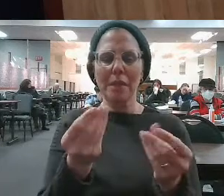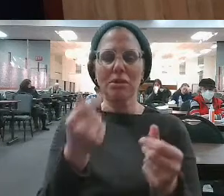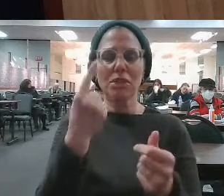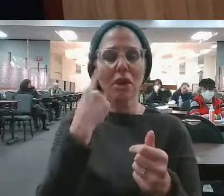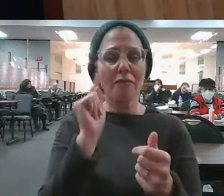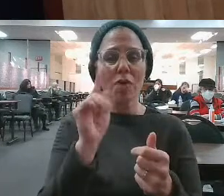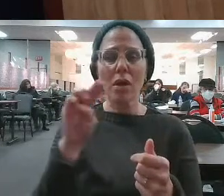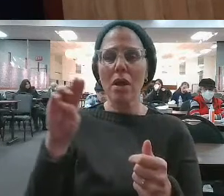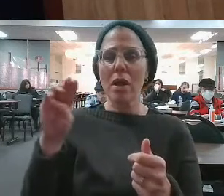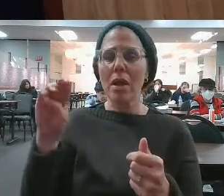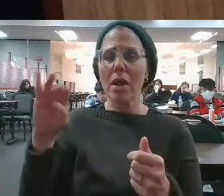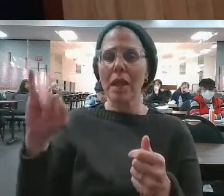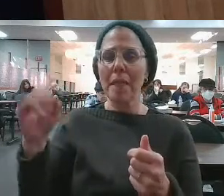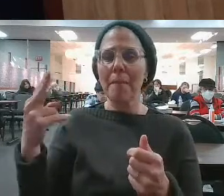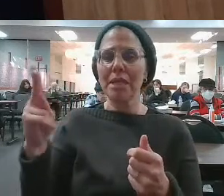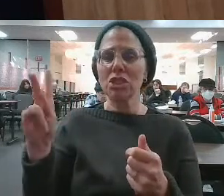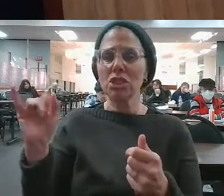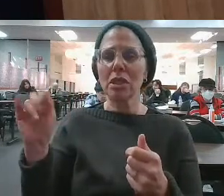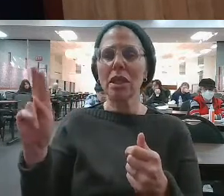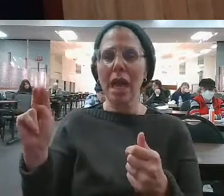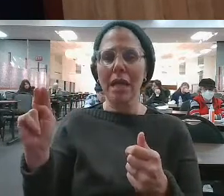in Parshis 3 and 4. He writes,